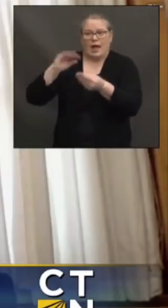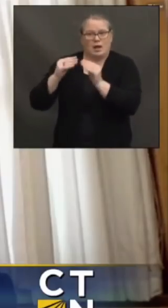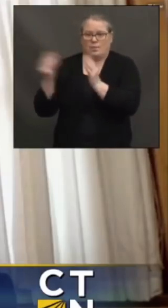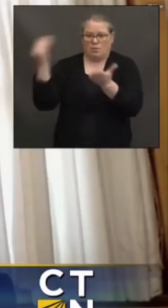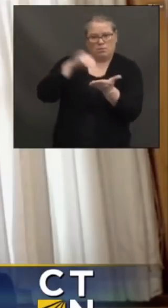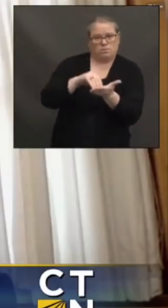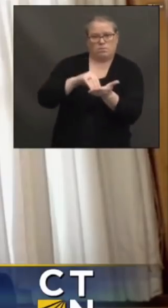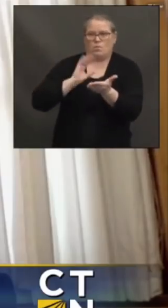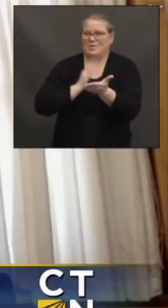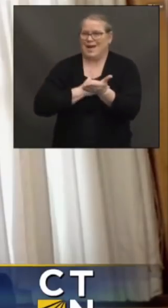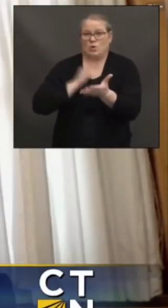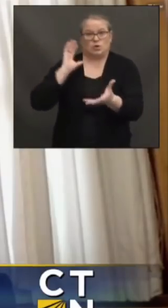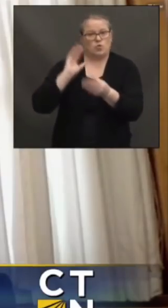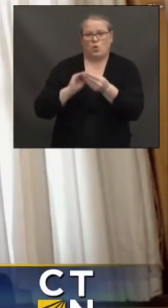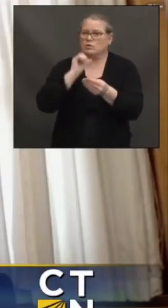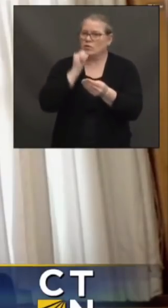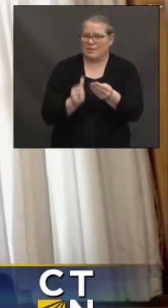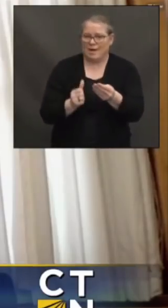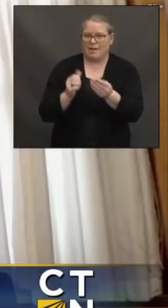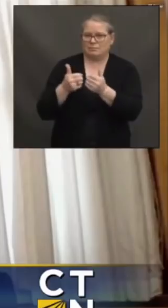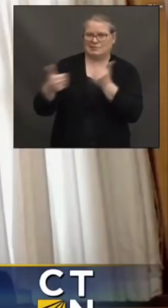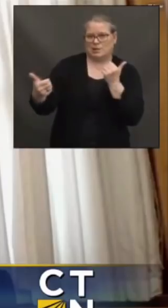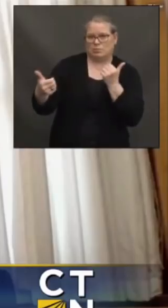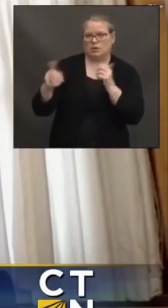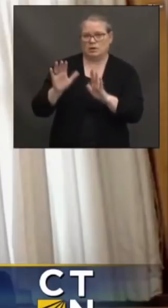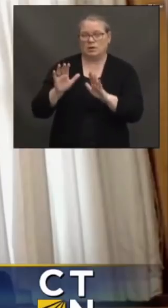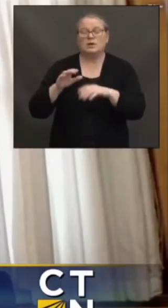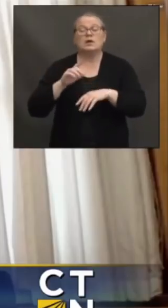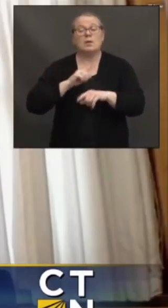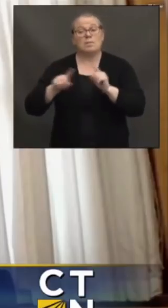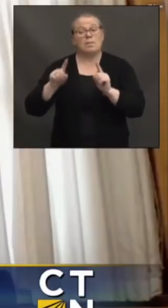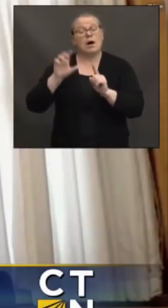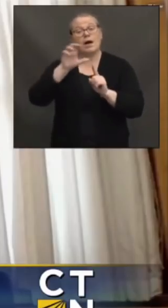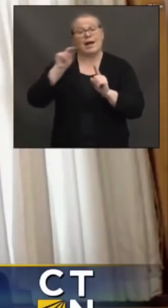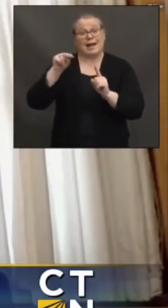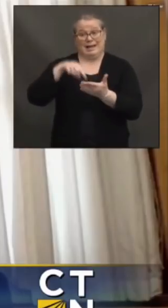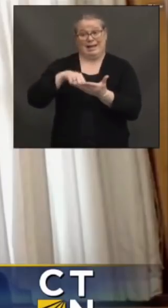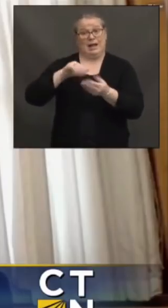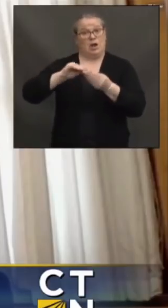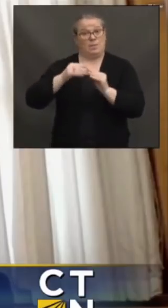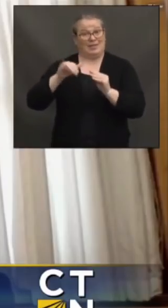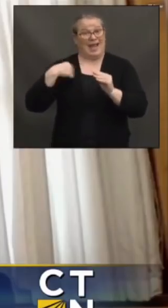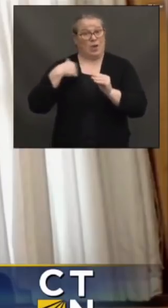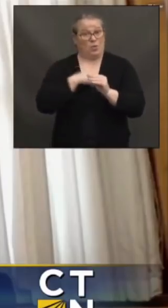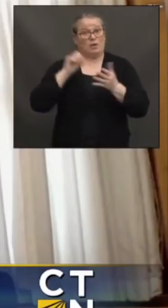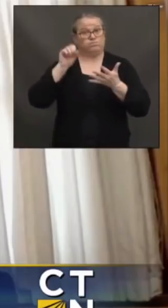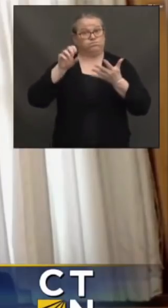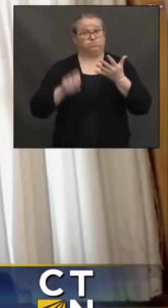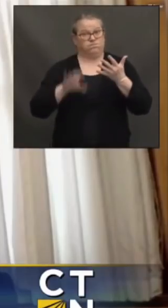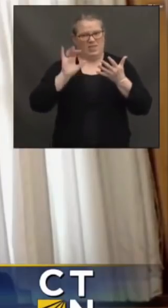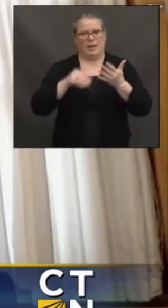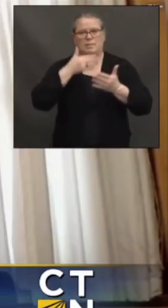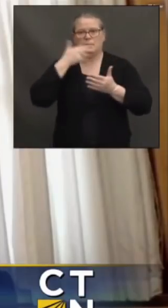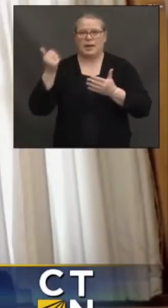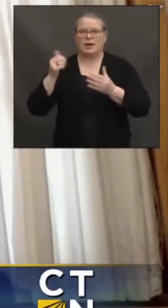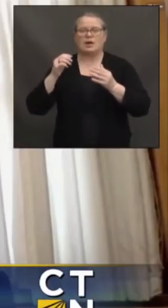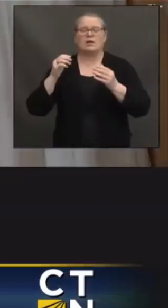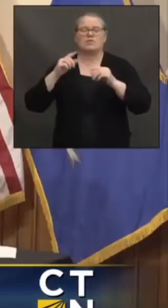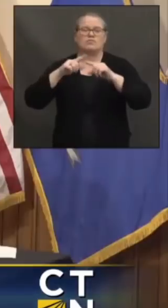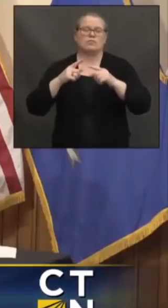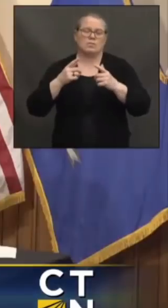and second doses that the governor reported earlier is the more reliable one until the CDC can fix the data flow on that.